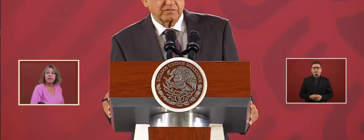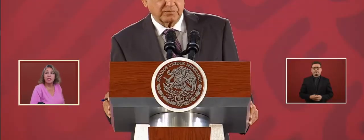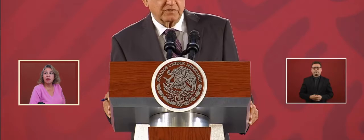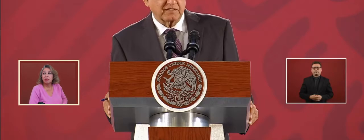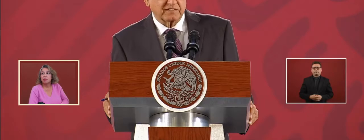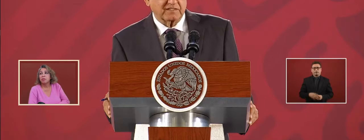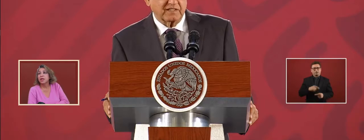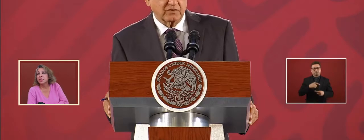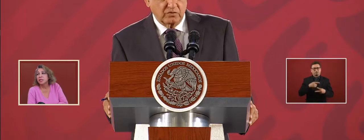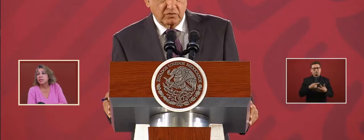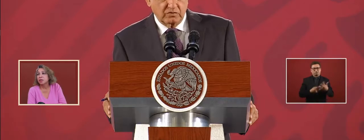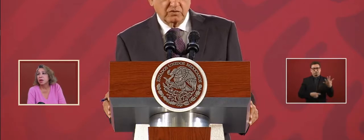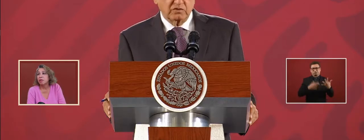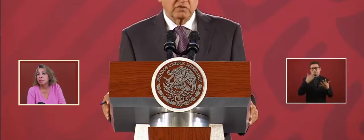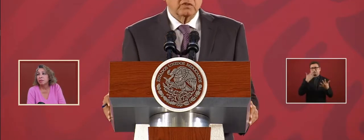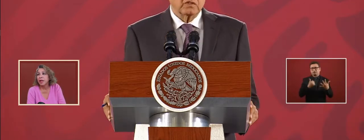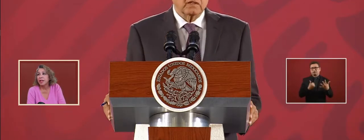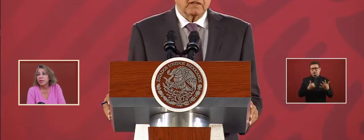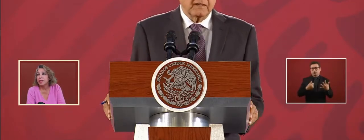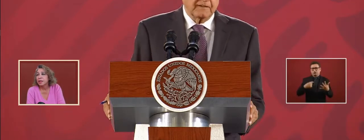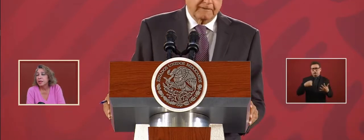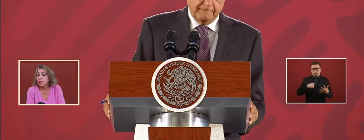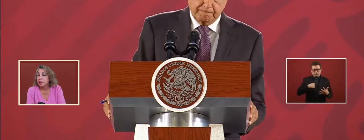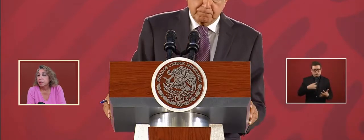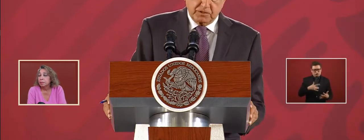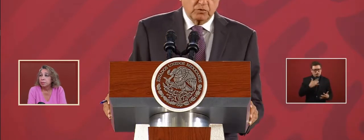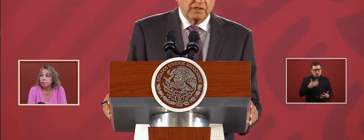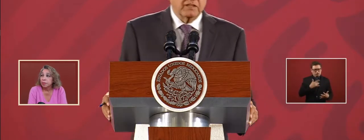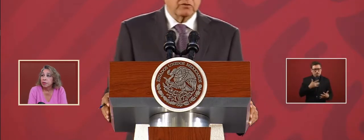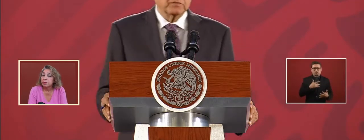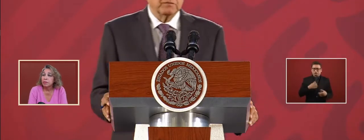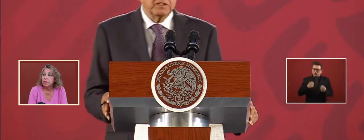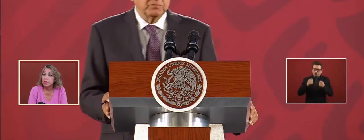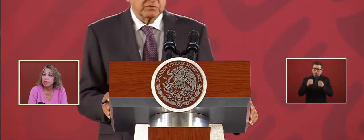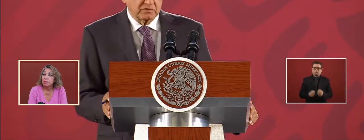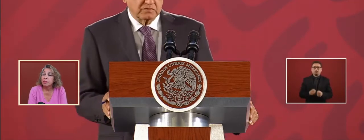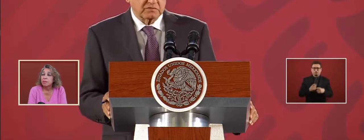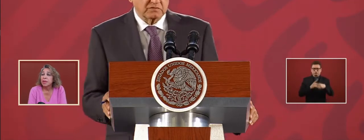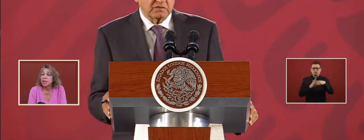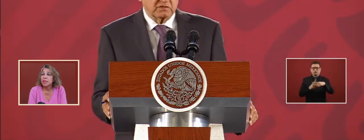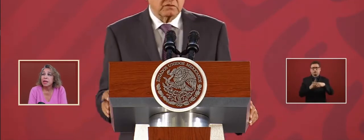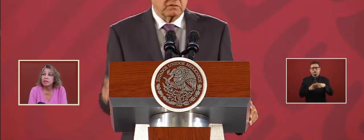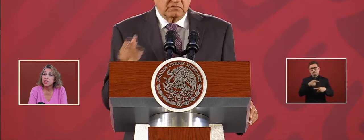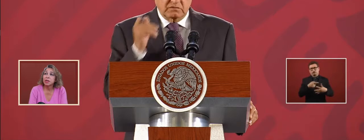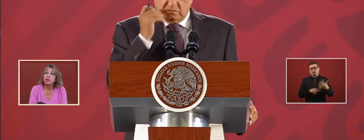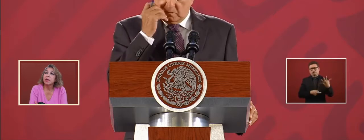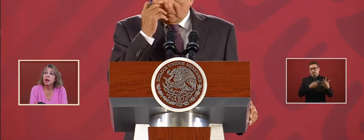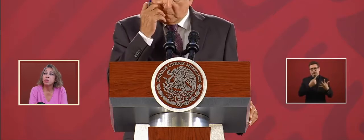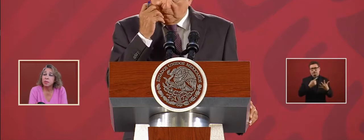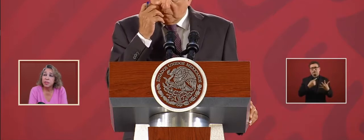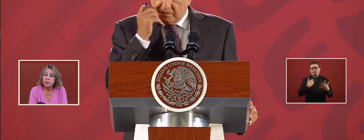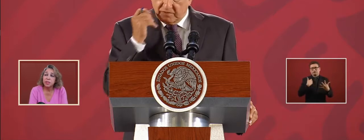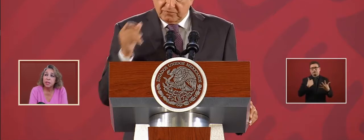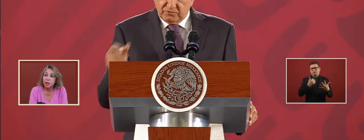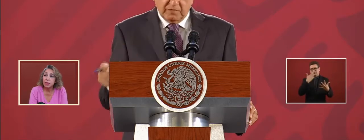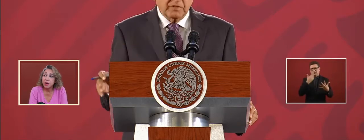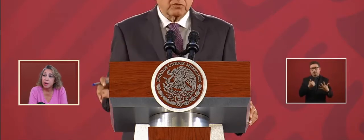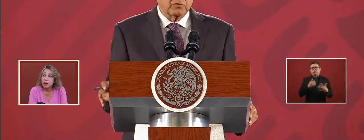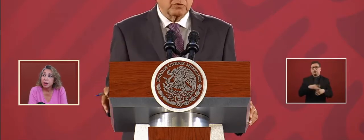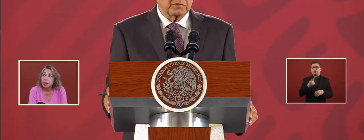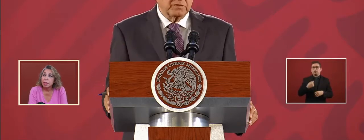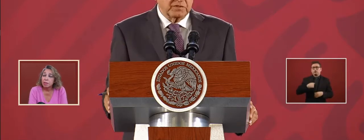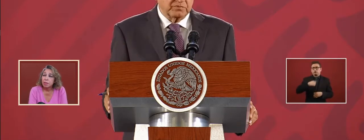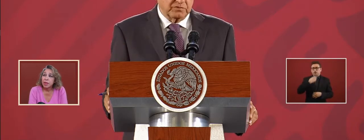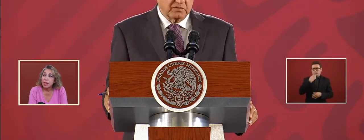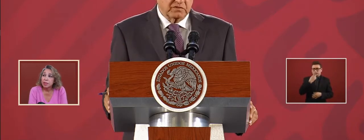And that your reasons are valid, because I have optimism and security,